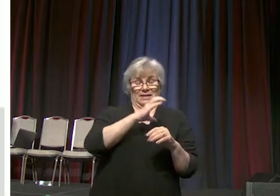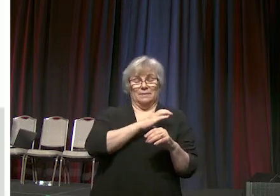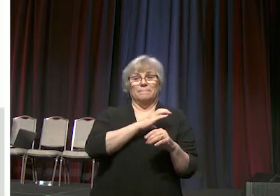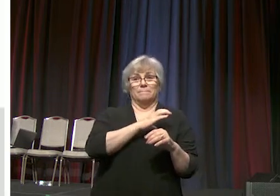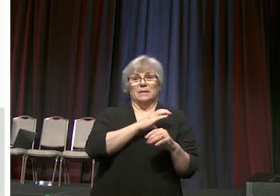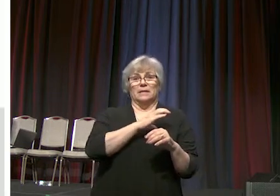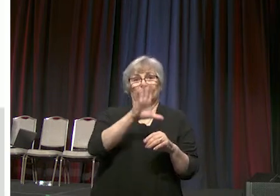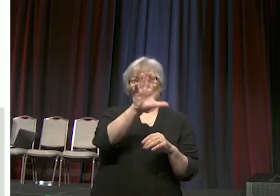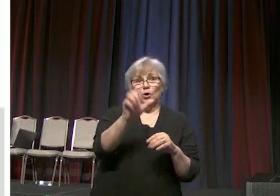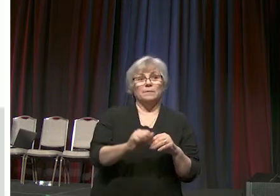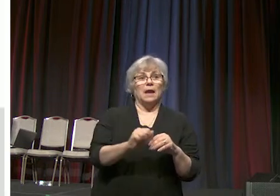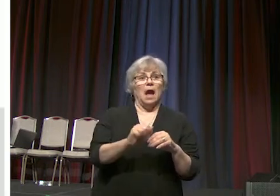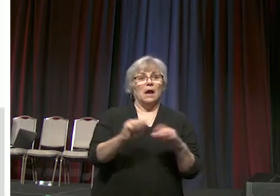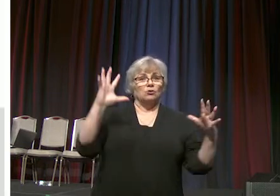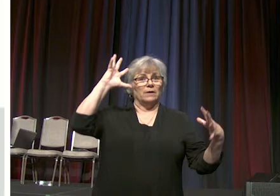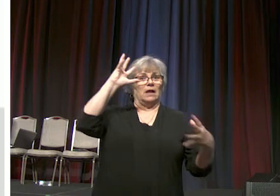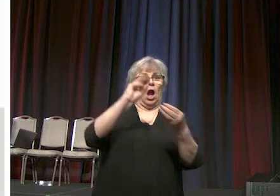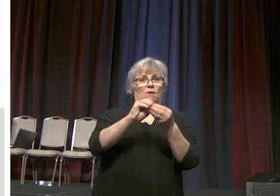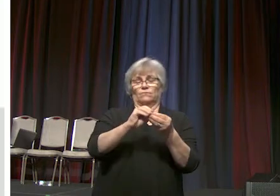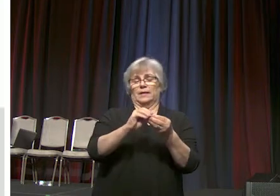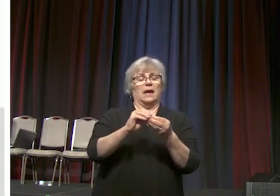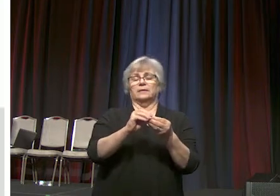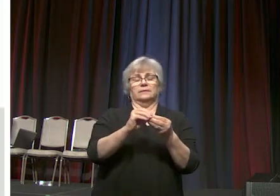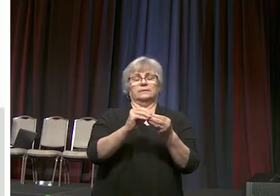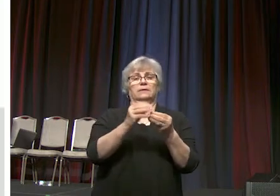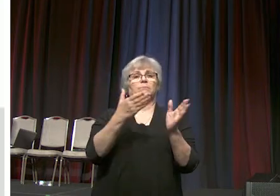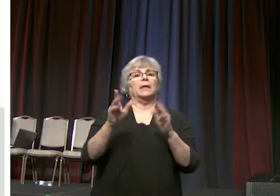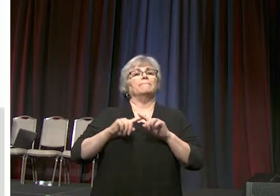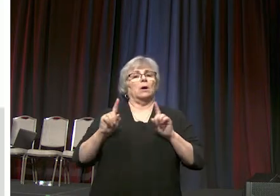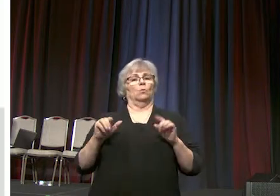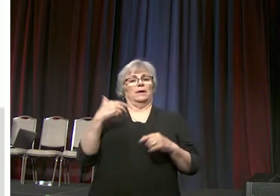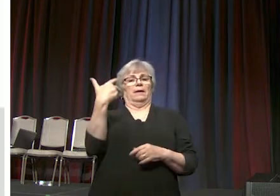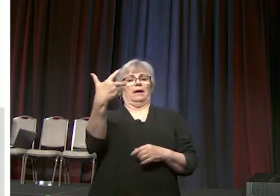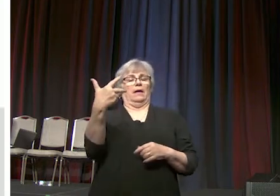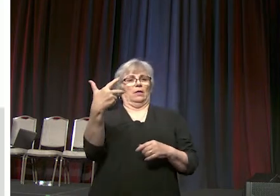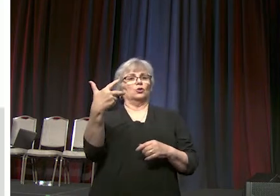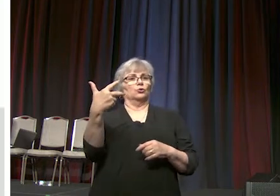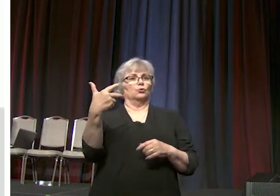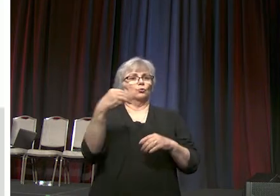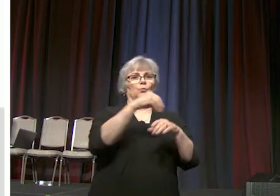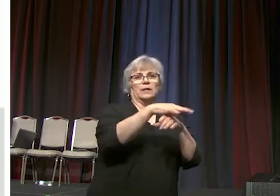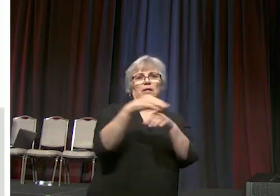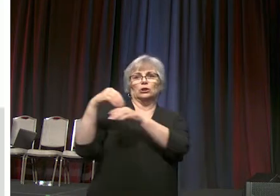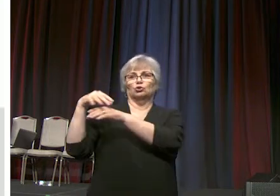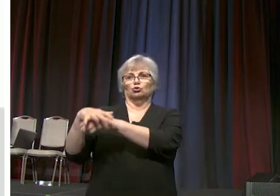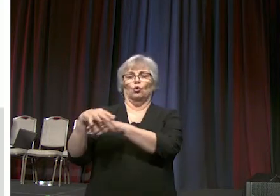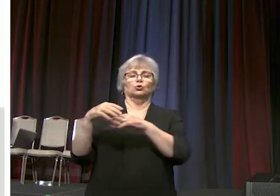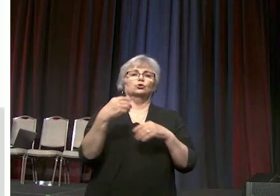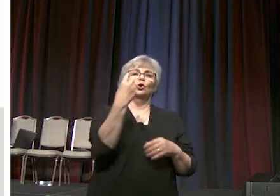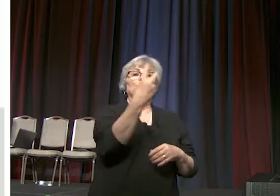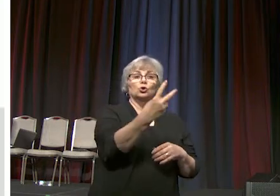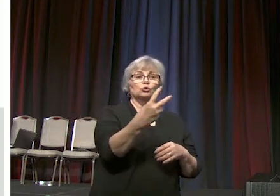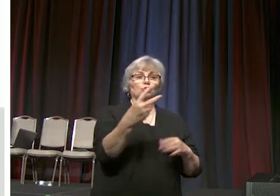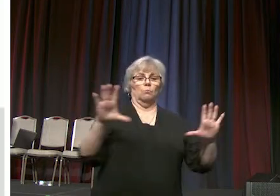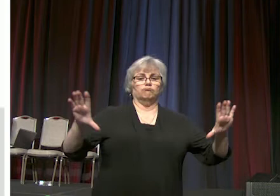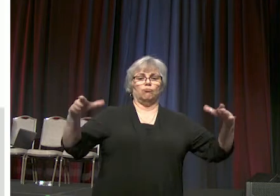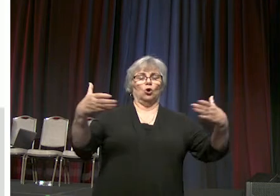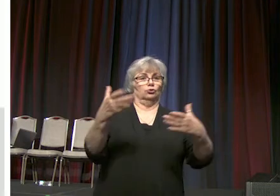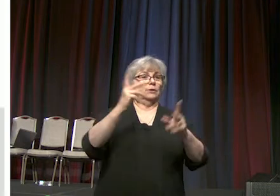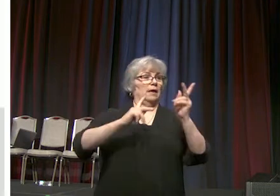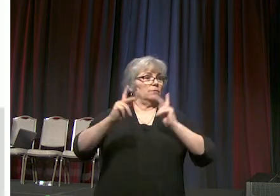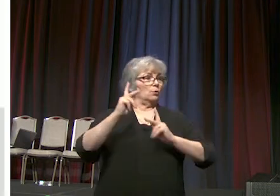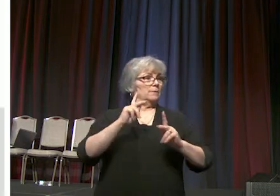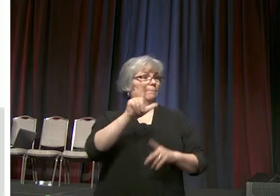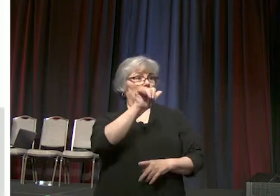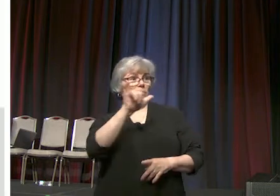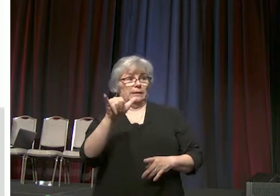uh the africa comprehensive plan but we held three consultations but two of them in particular brought together people